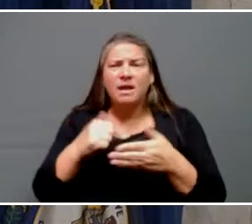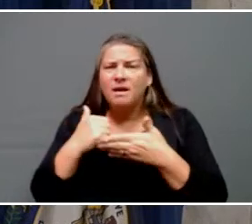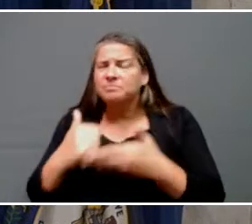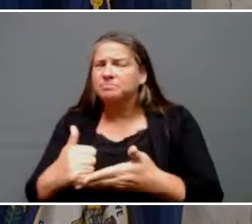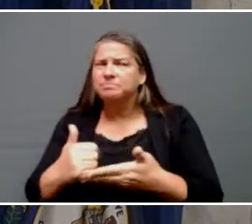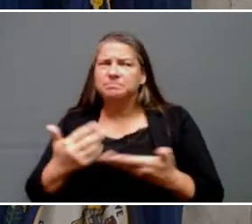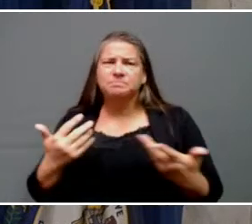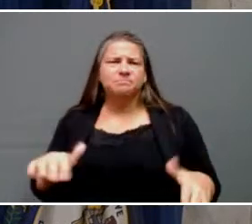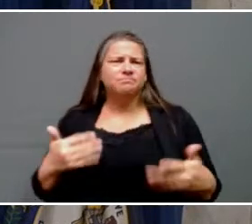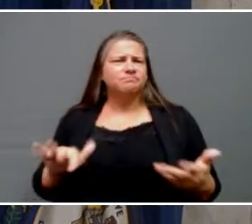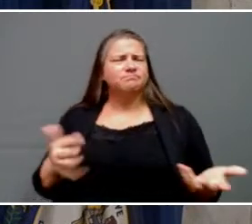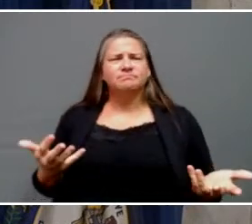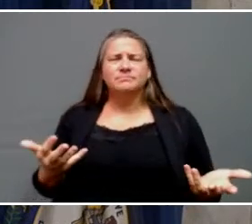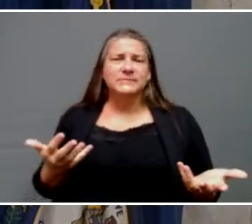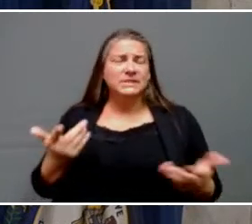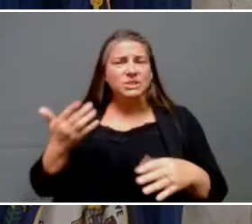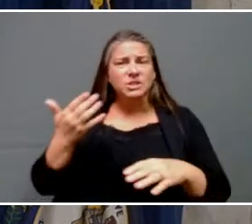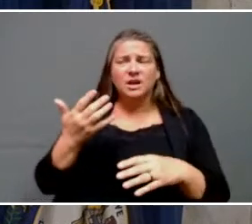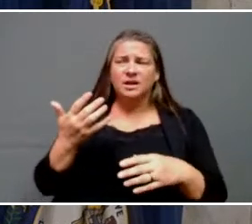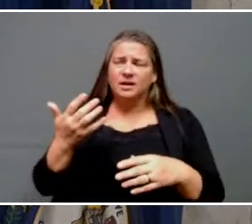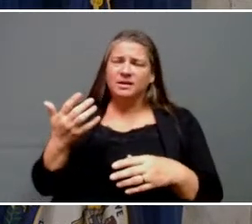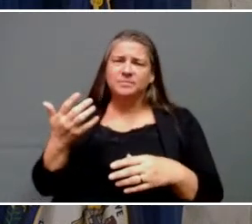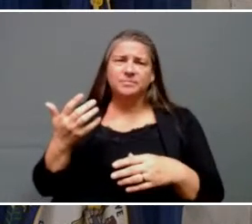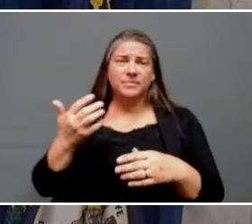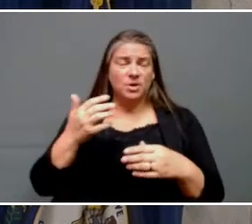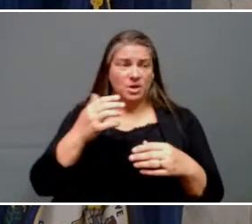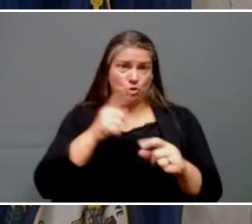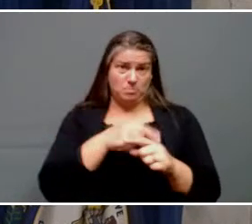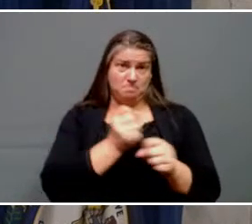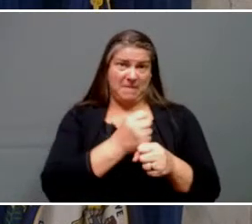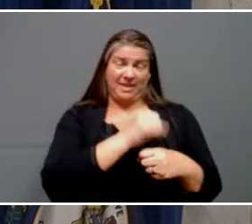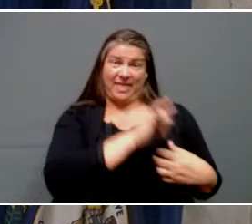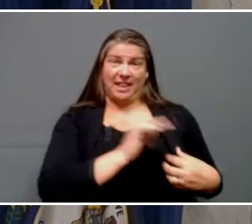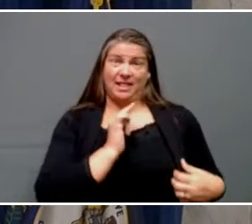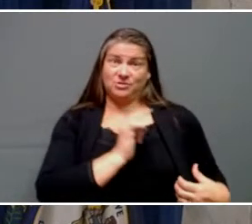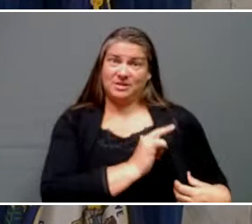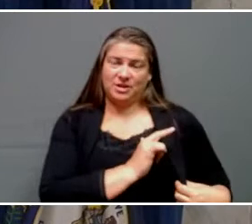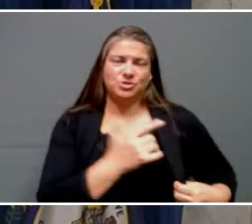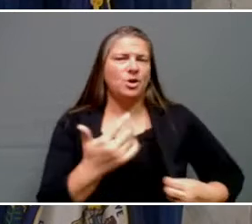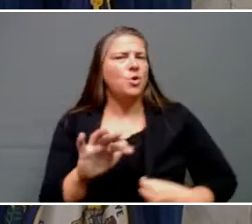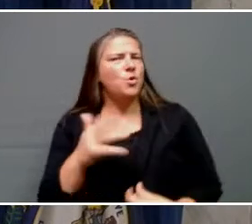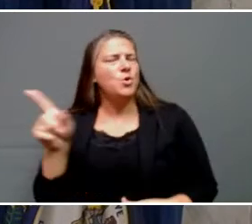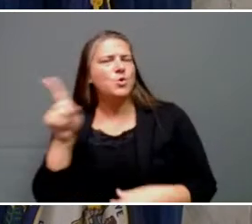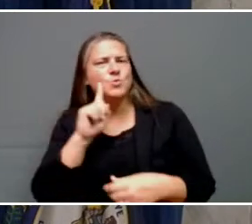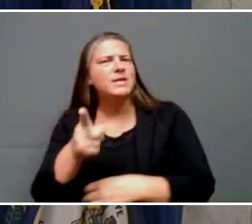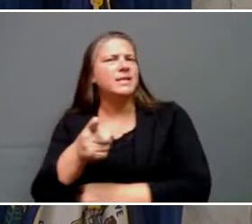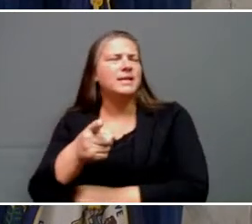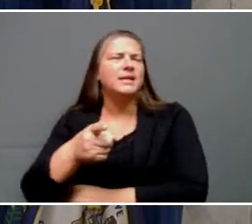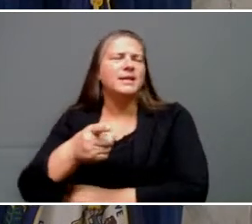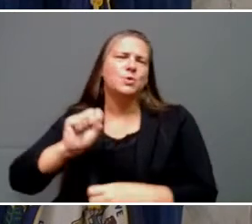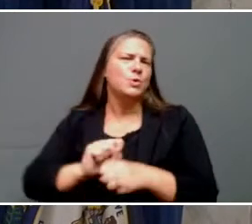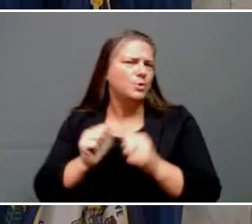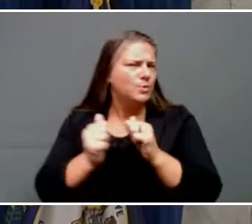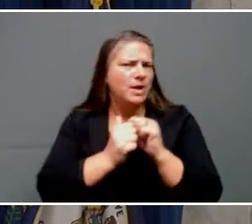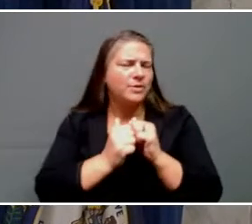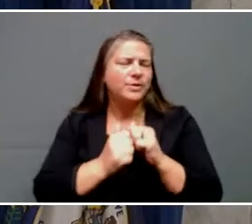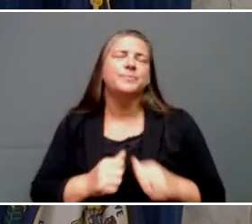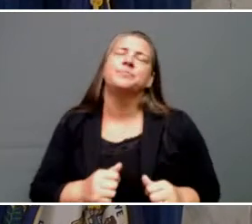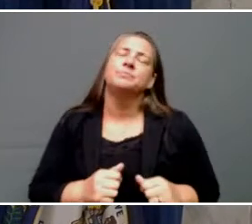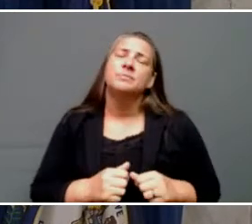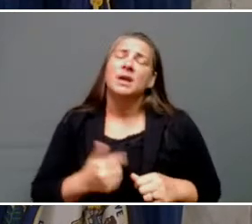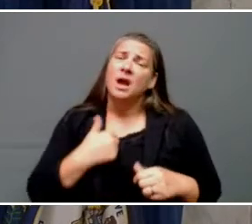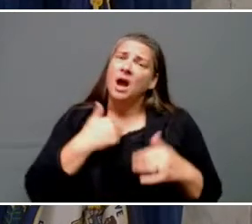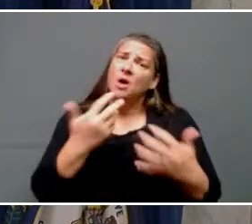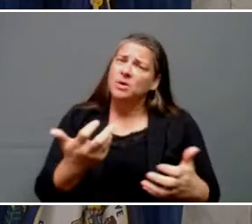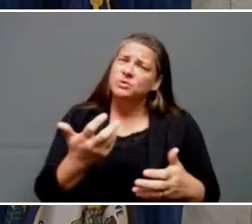also in the construction of this piece of legislation. I also want to be particularly repetitive of acknowledging these legislators here on